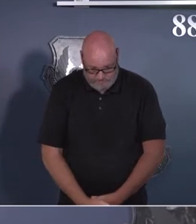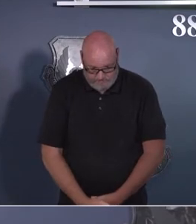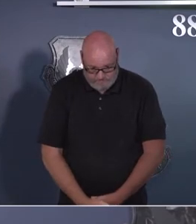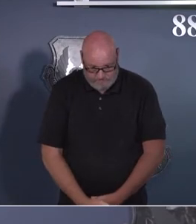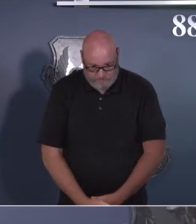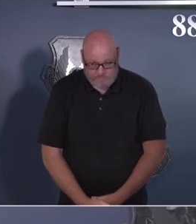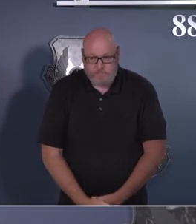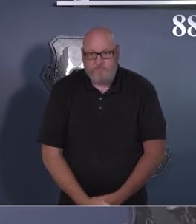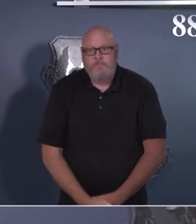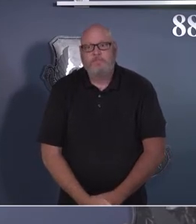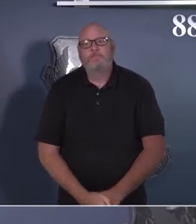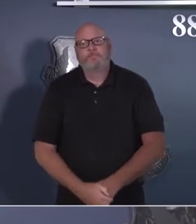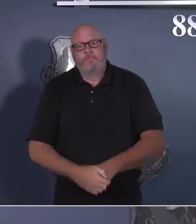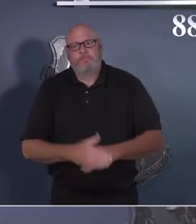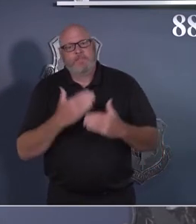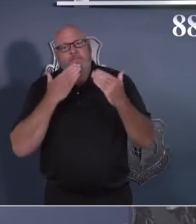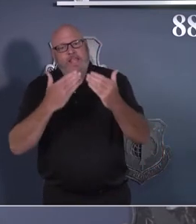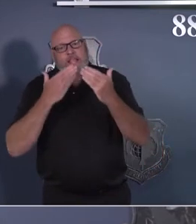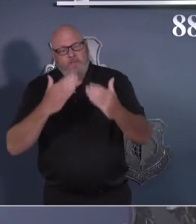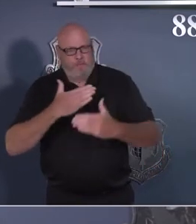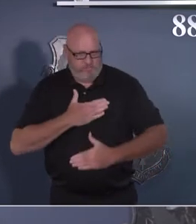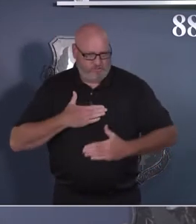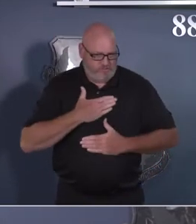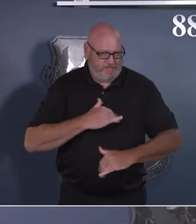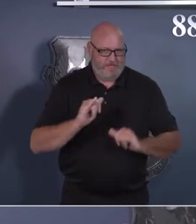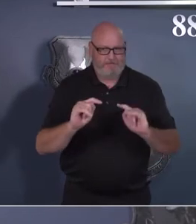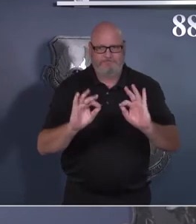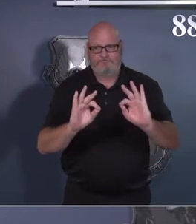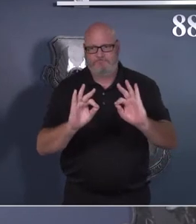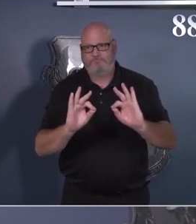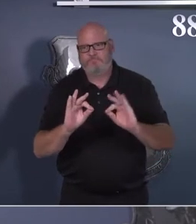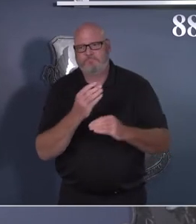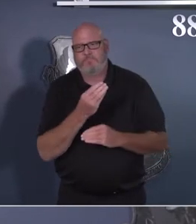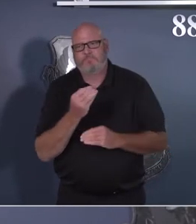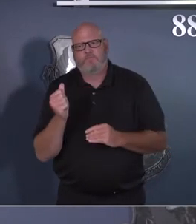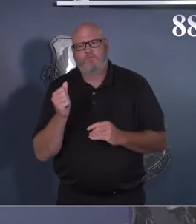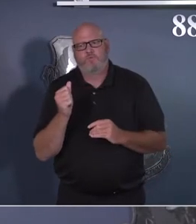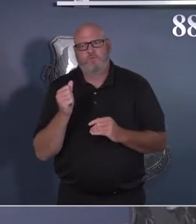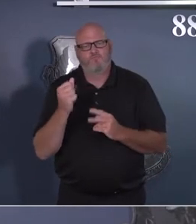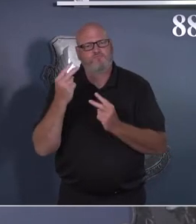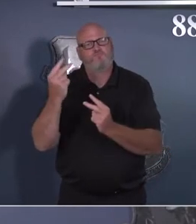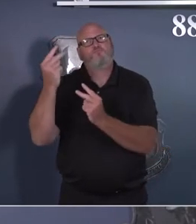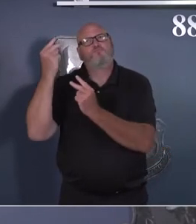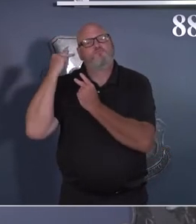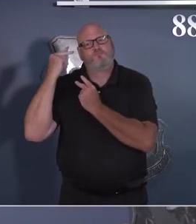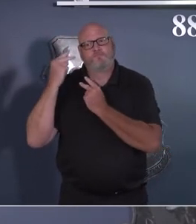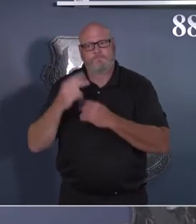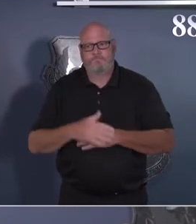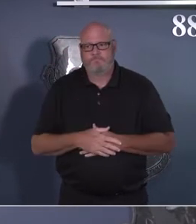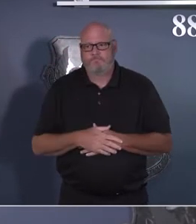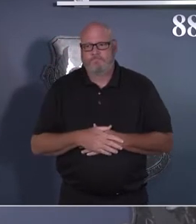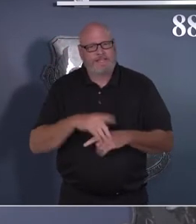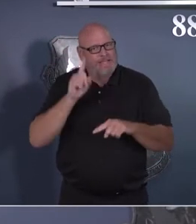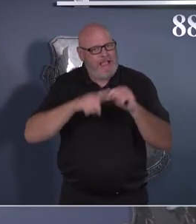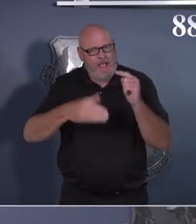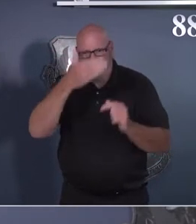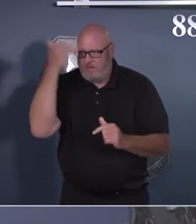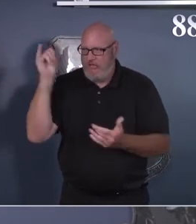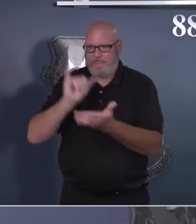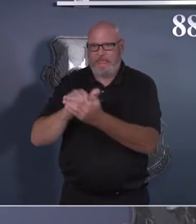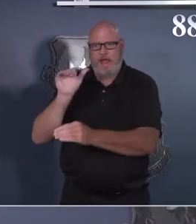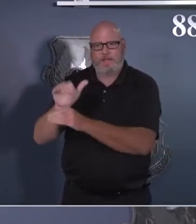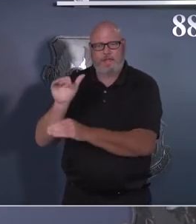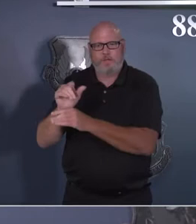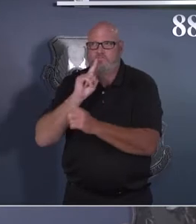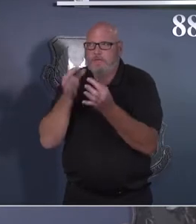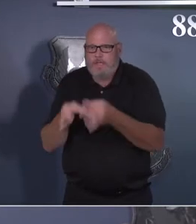All right. Thanks. I appreciate you spending that brief bit of time for me. We can't forget those moments. We can't forget the strength that we